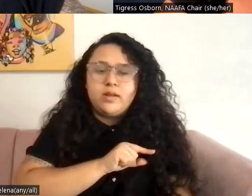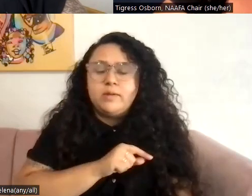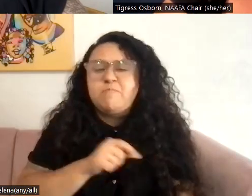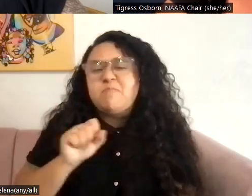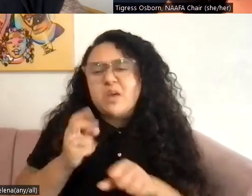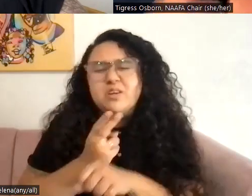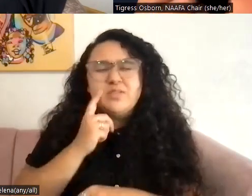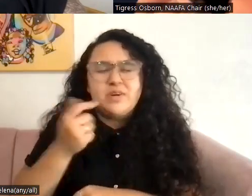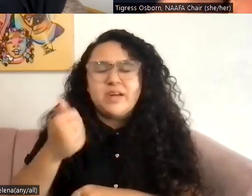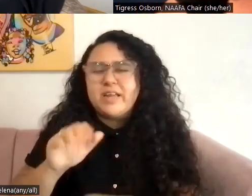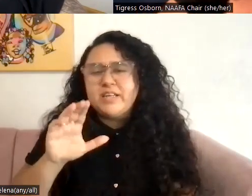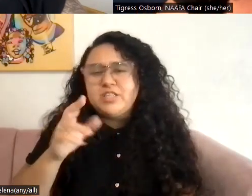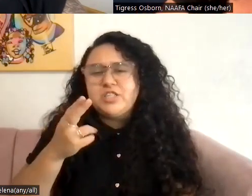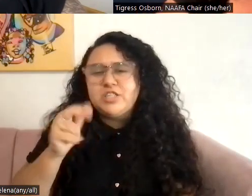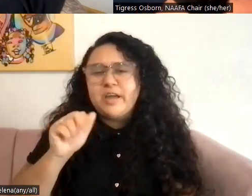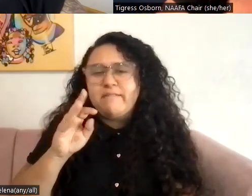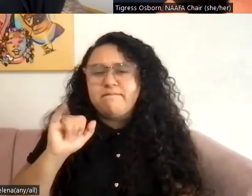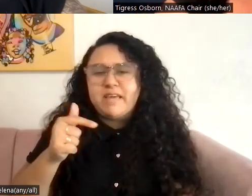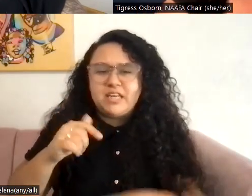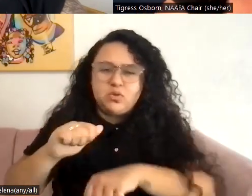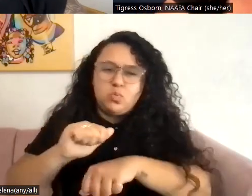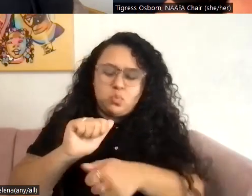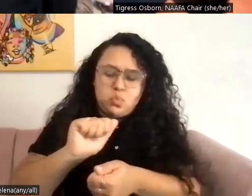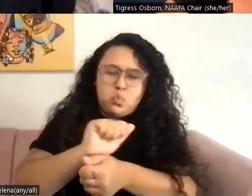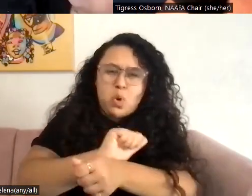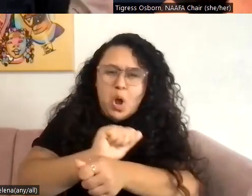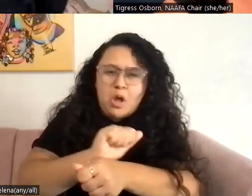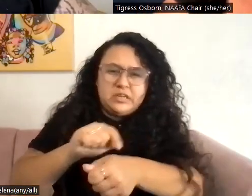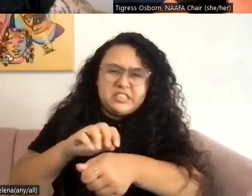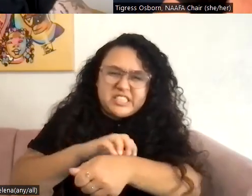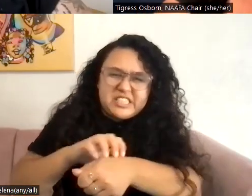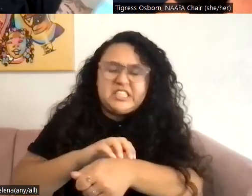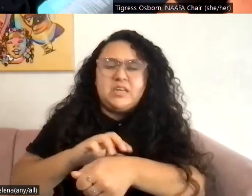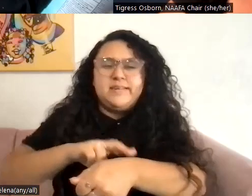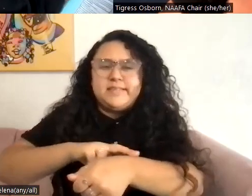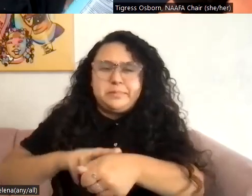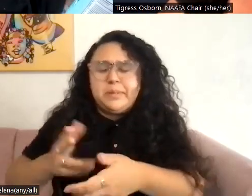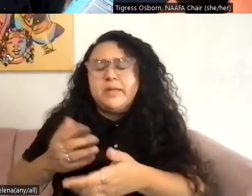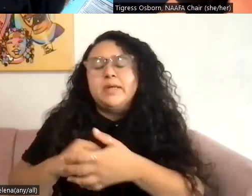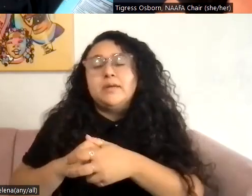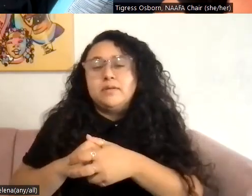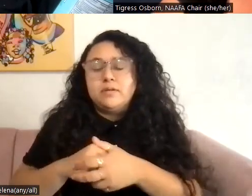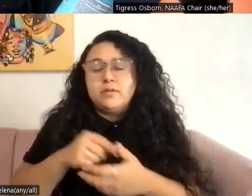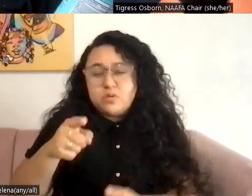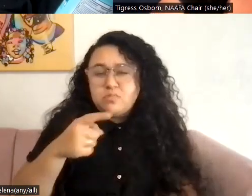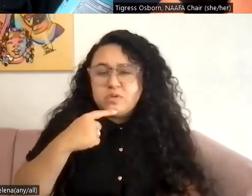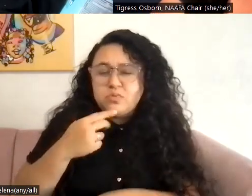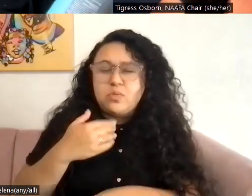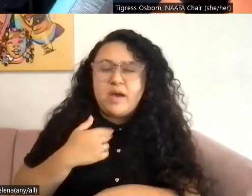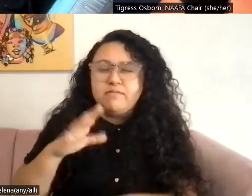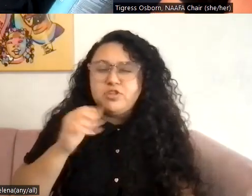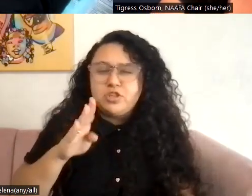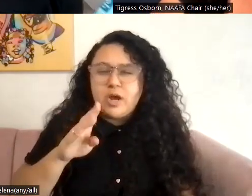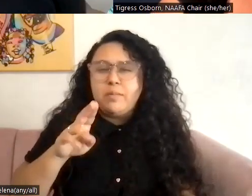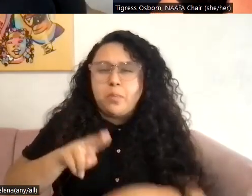some of the chub rub. you have other chub rub tips? Yeah, so there's a good, um, I